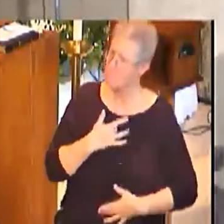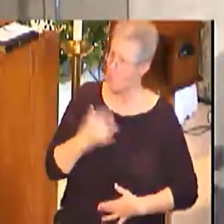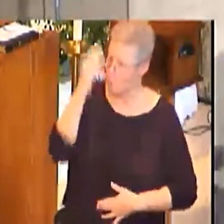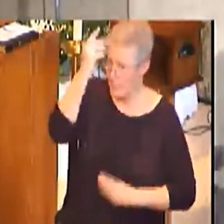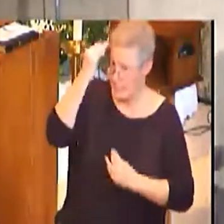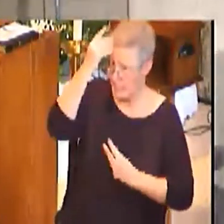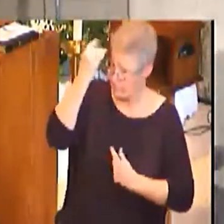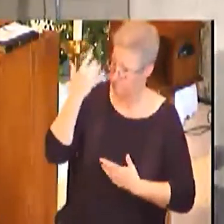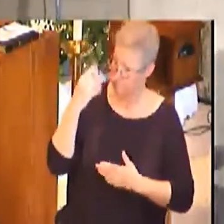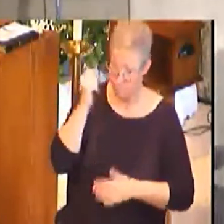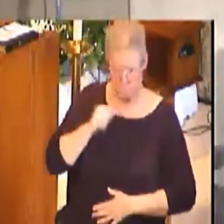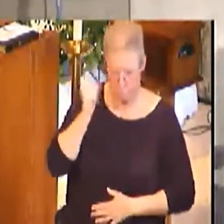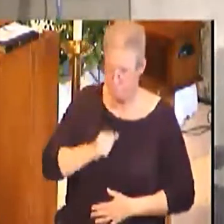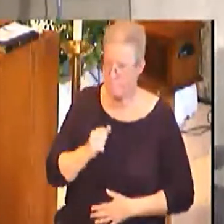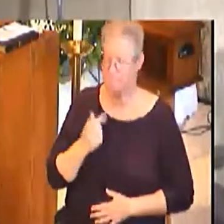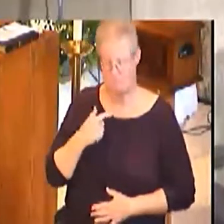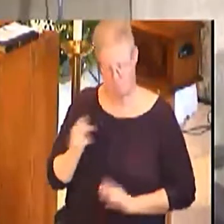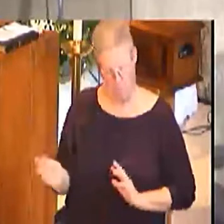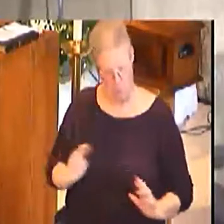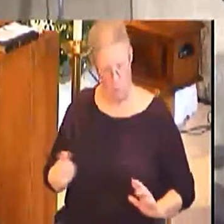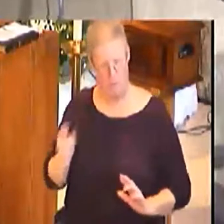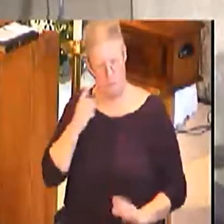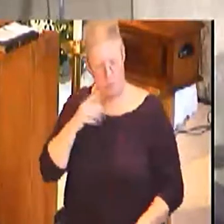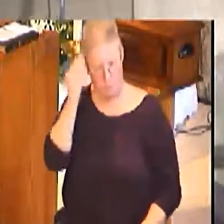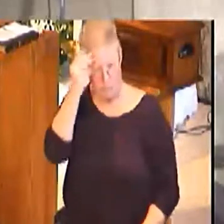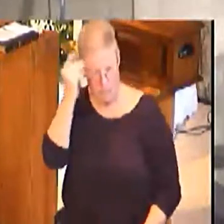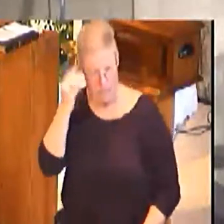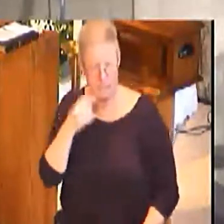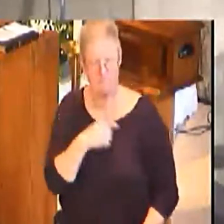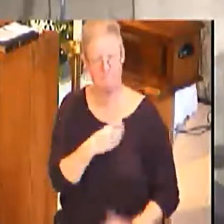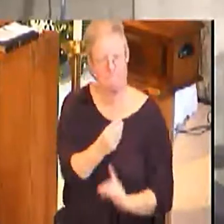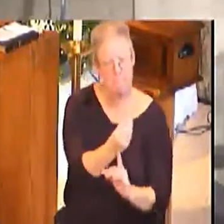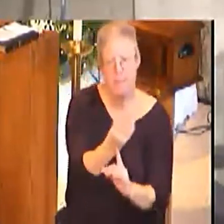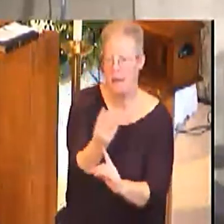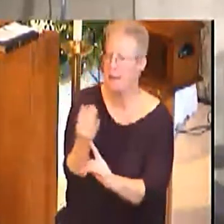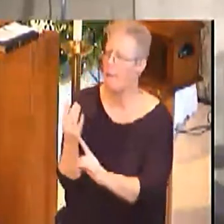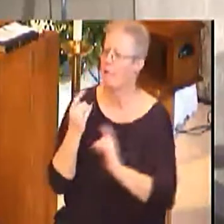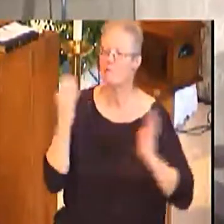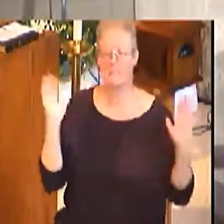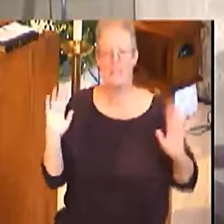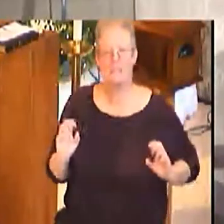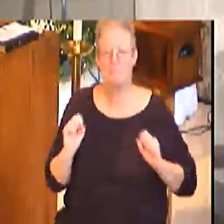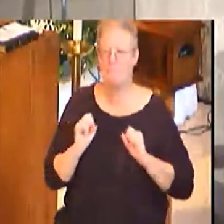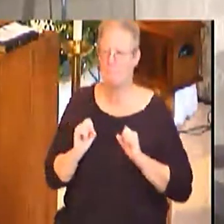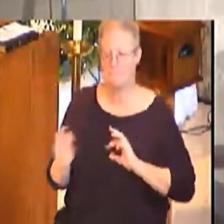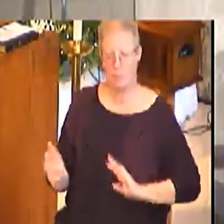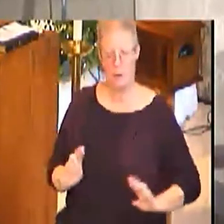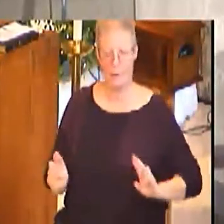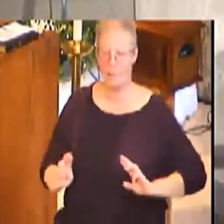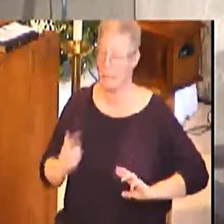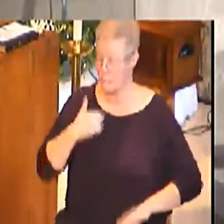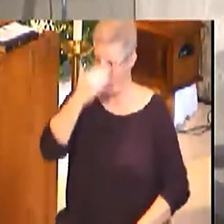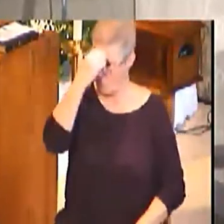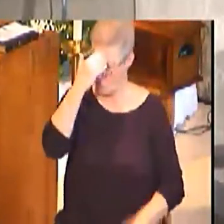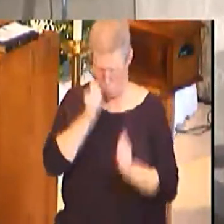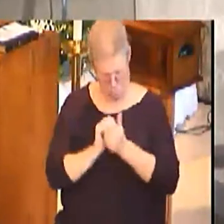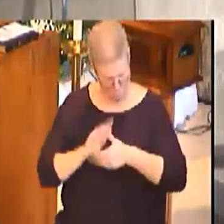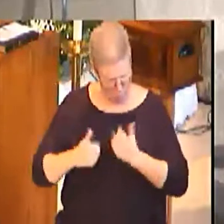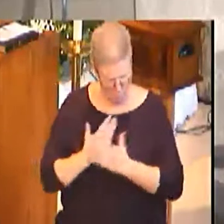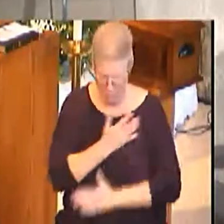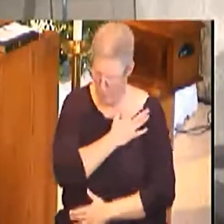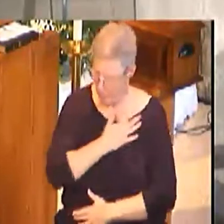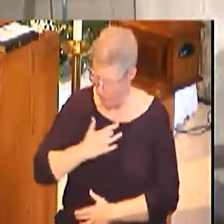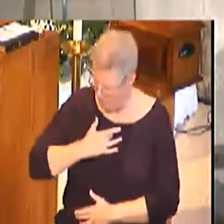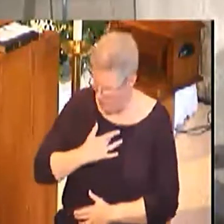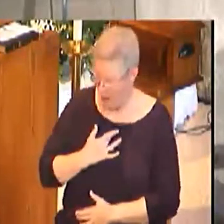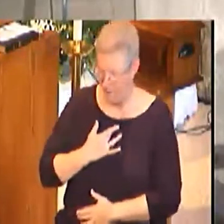was preparing for my meditation practice, I lit the candles, and so I knew with all my heart that it was